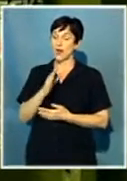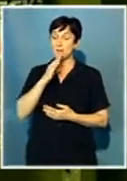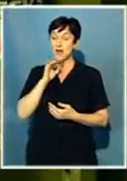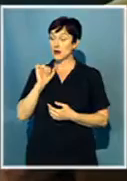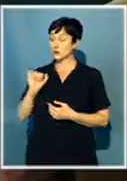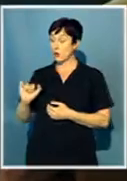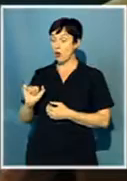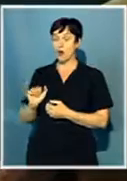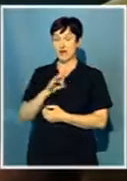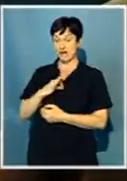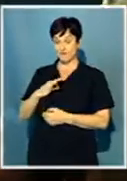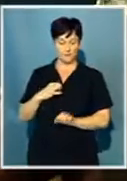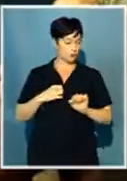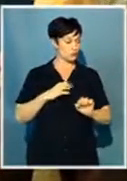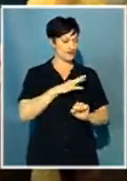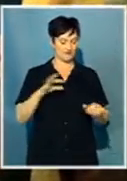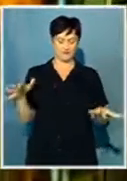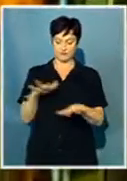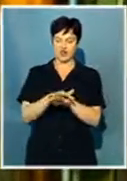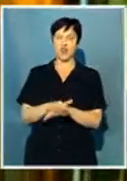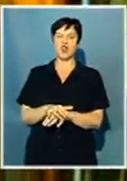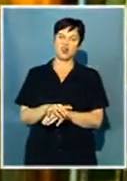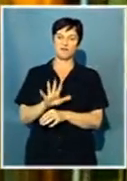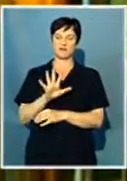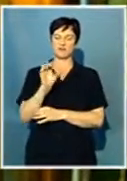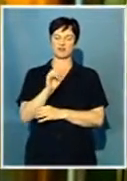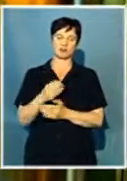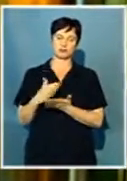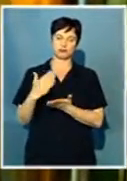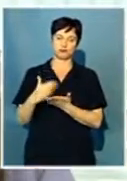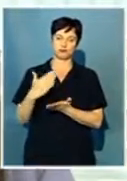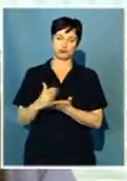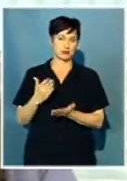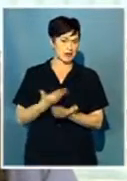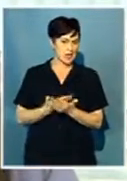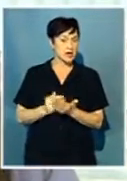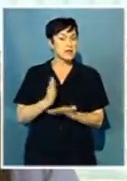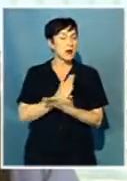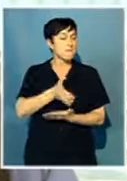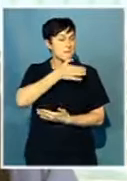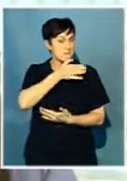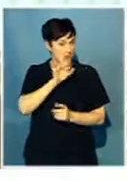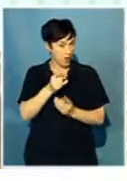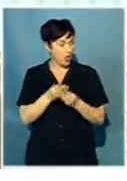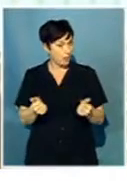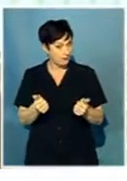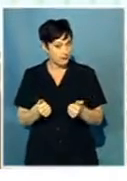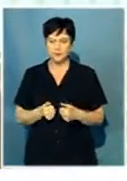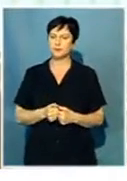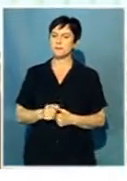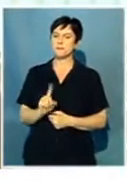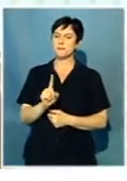combined workforce. But will consumers notice any difference? Could brands disappear? It's one of the risks in the future, potentially.